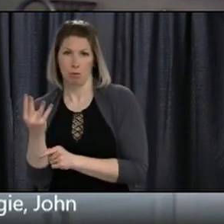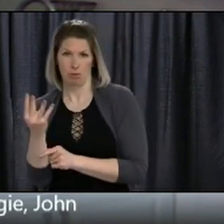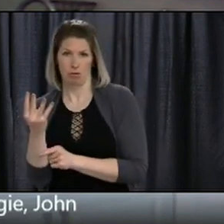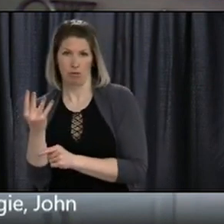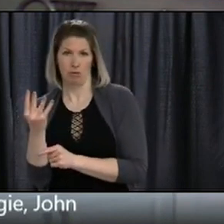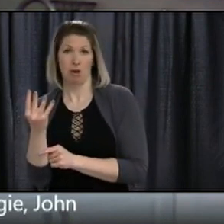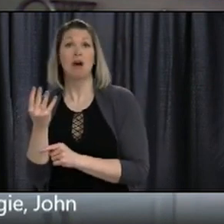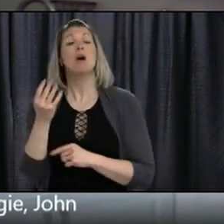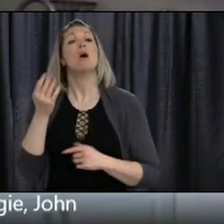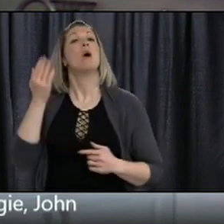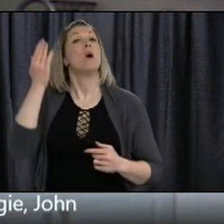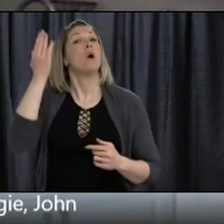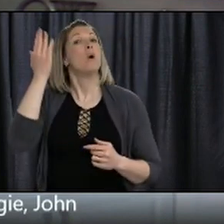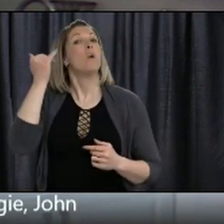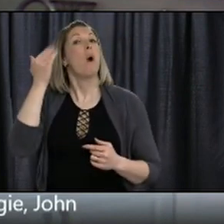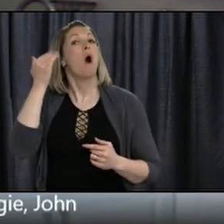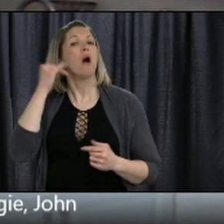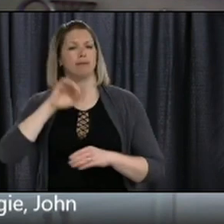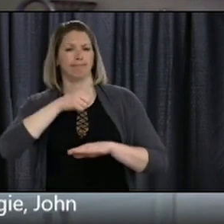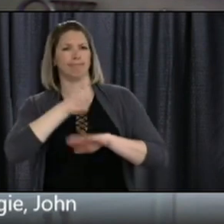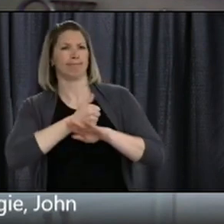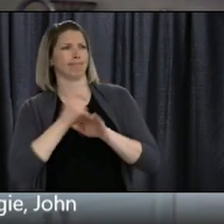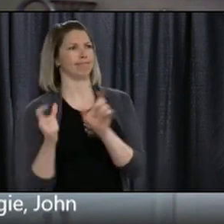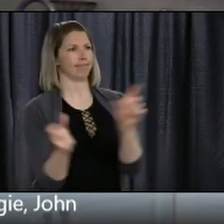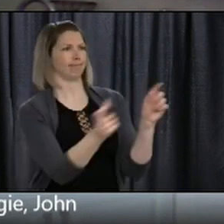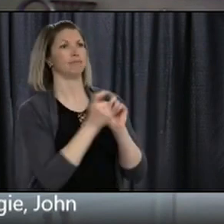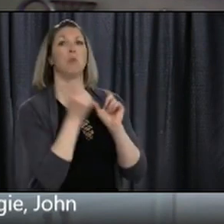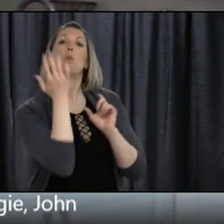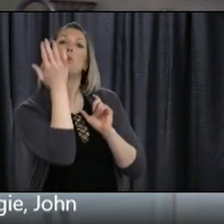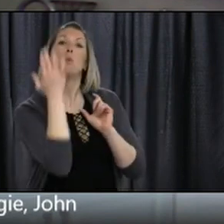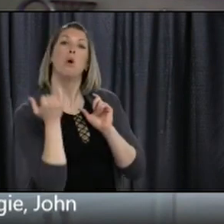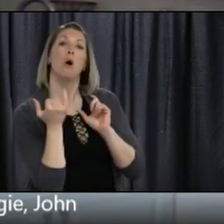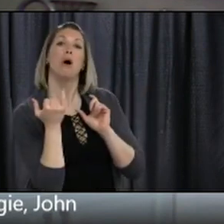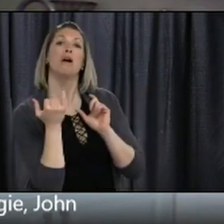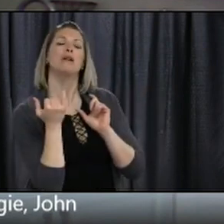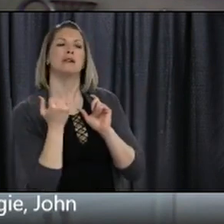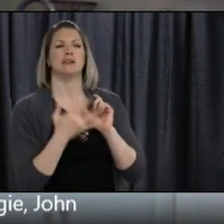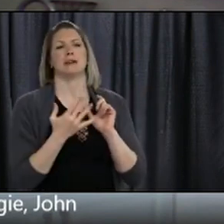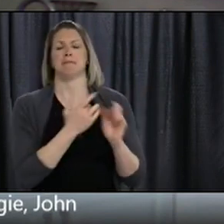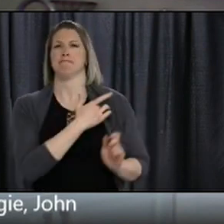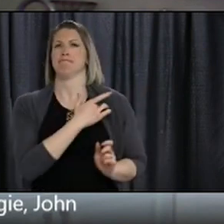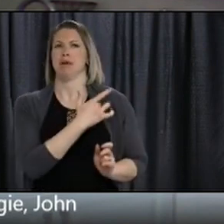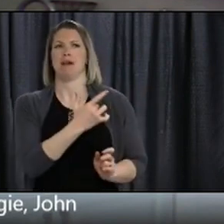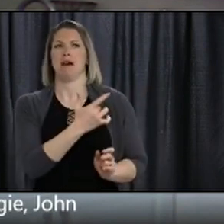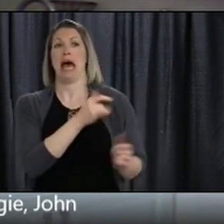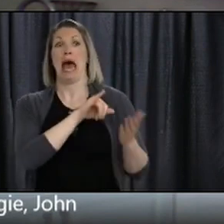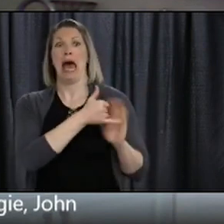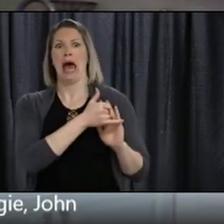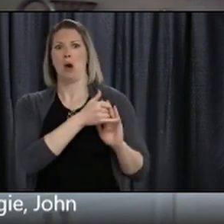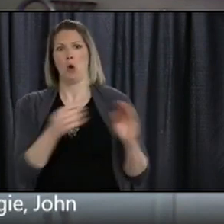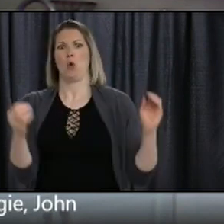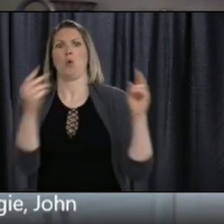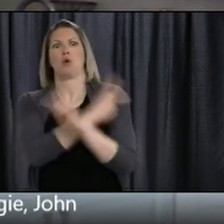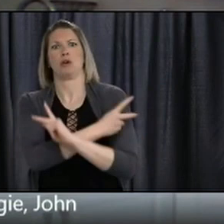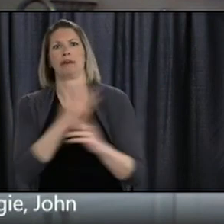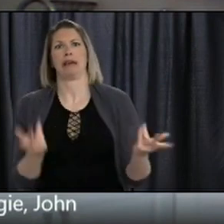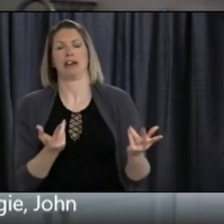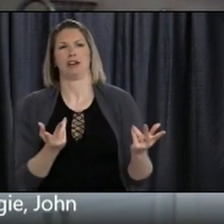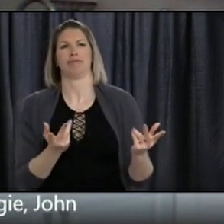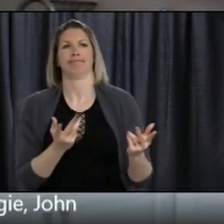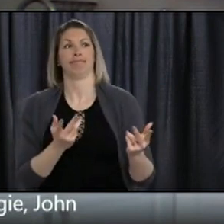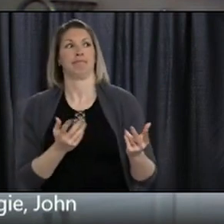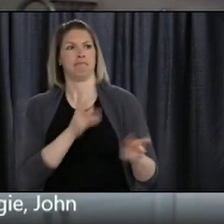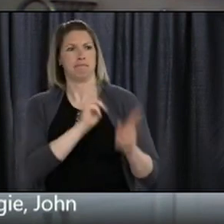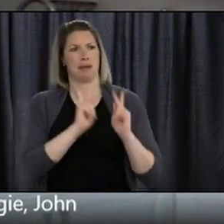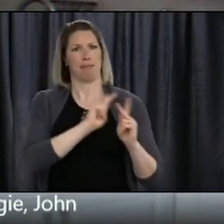resurgence, the buildup again of cases of COVID-19 is around border control. We have processes